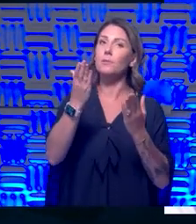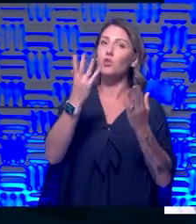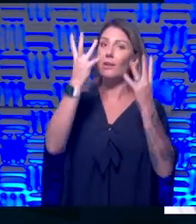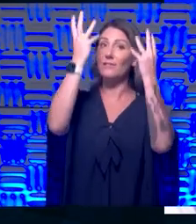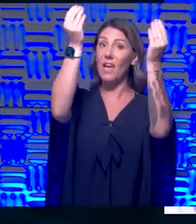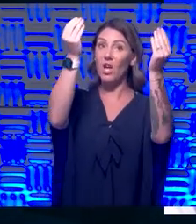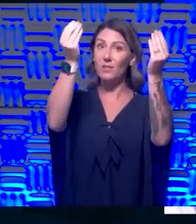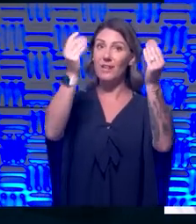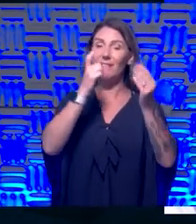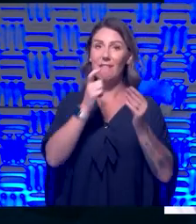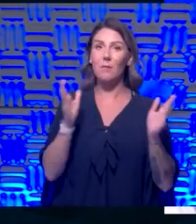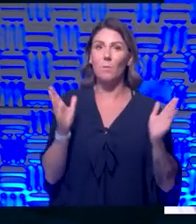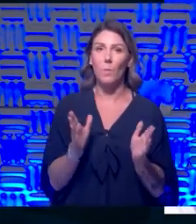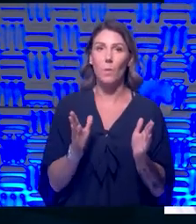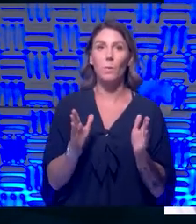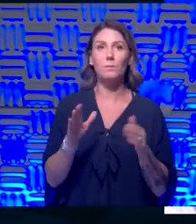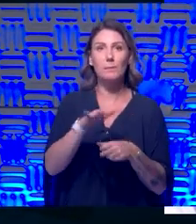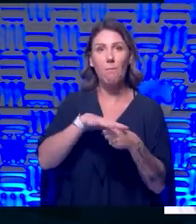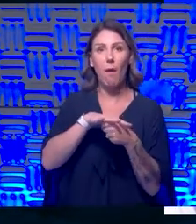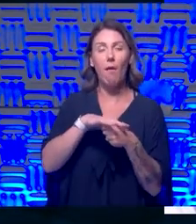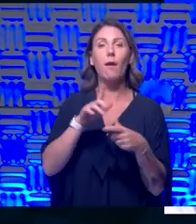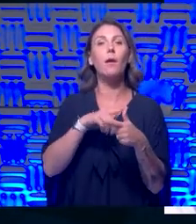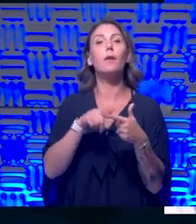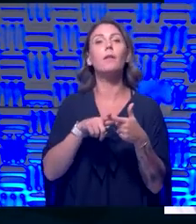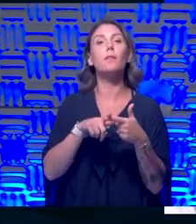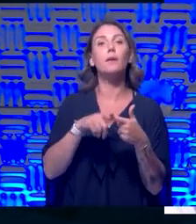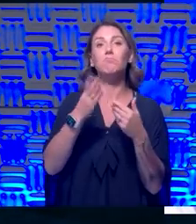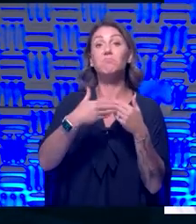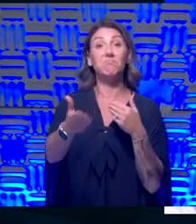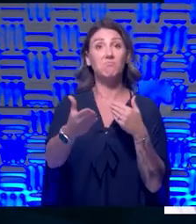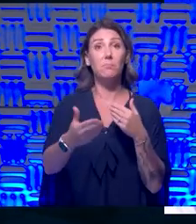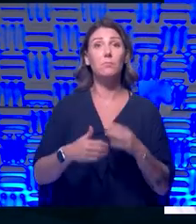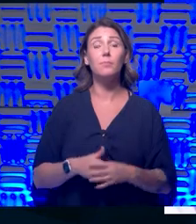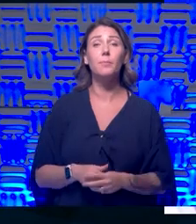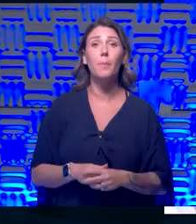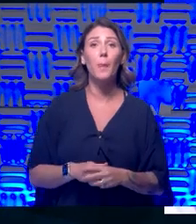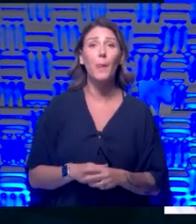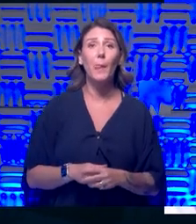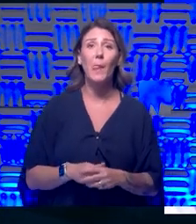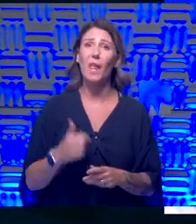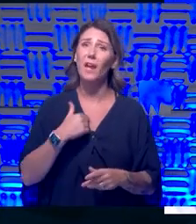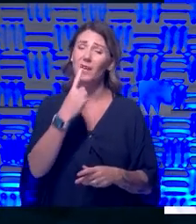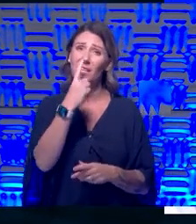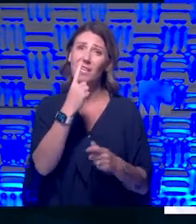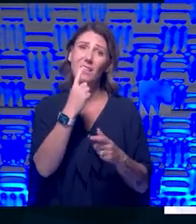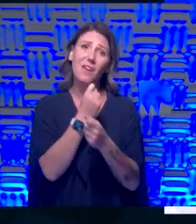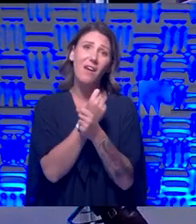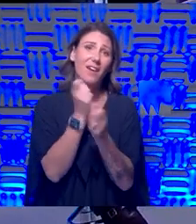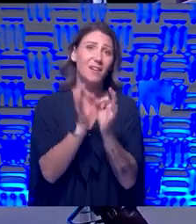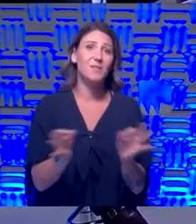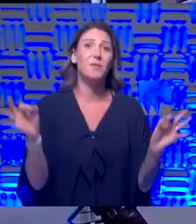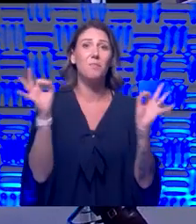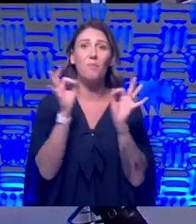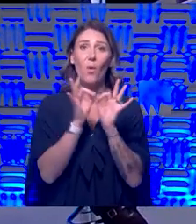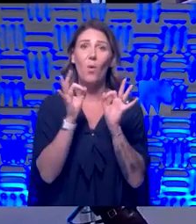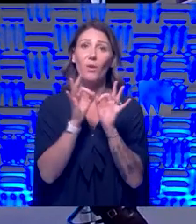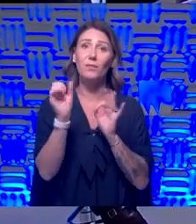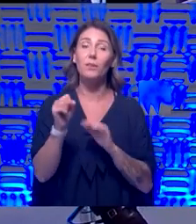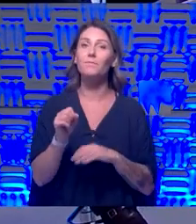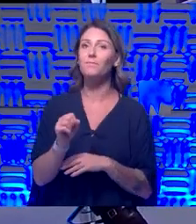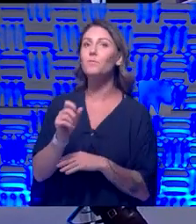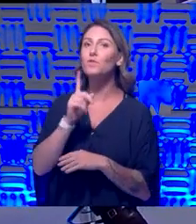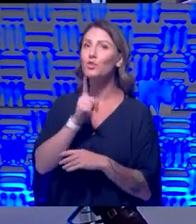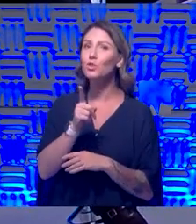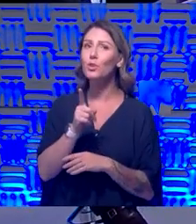-confined spaces to start and then go from there. And Greg, I think hugs are important. Well, sure. But I think that